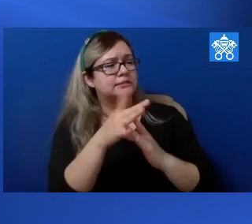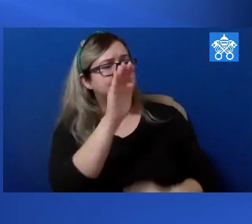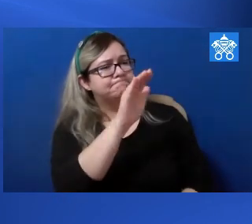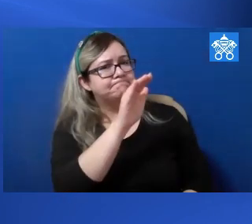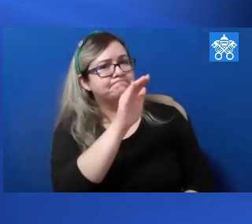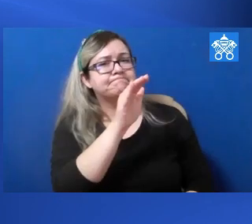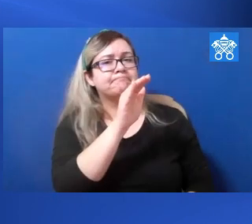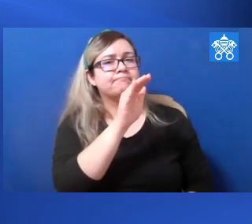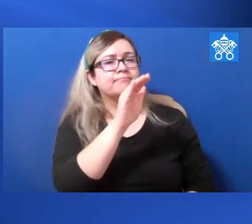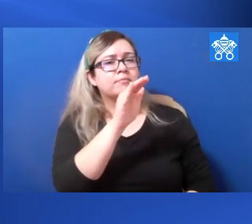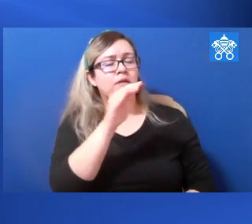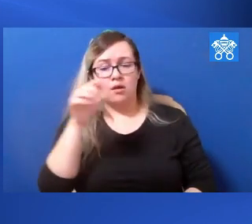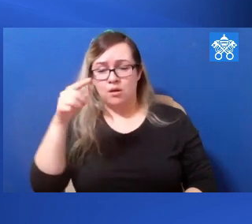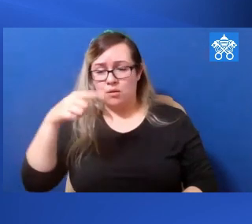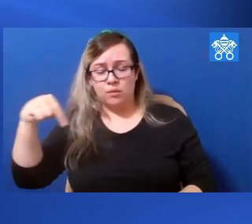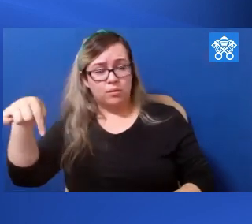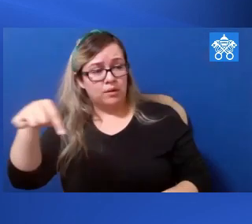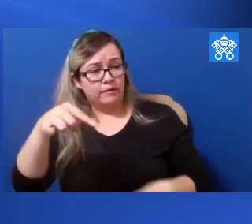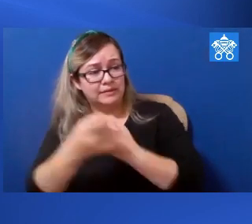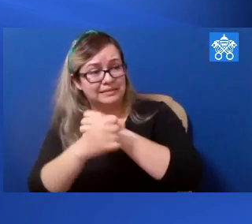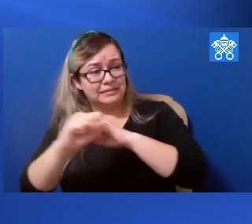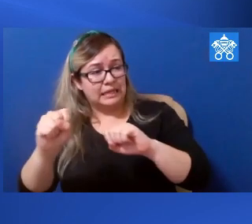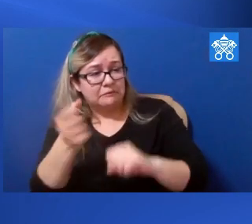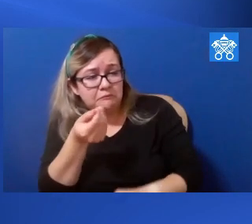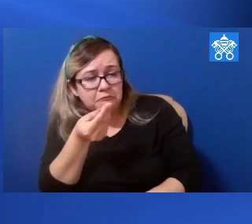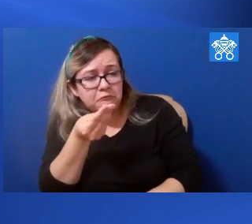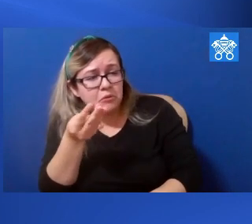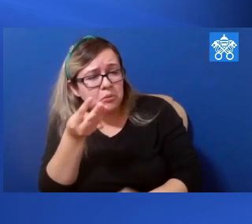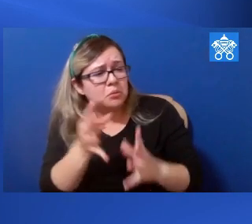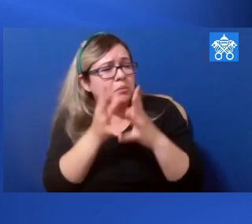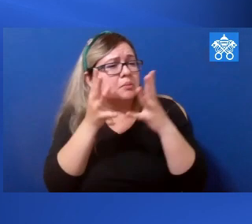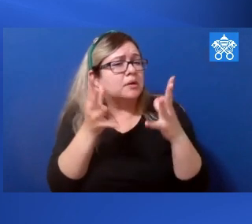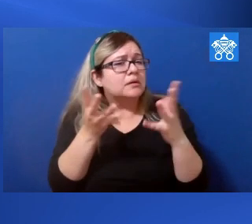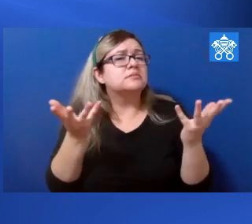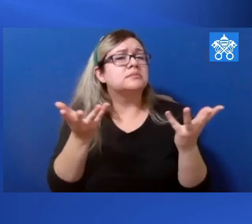Will those who are saved be few? And the Lord responds,